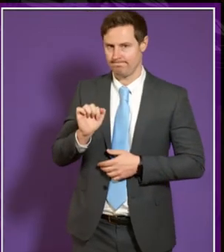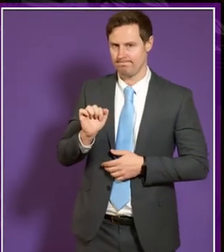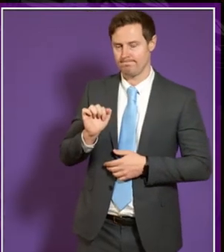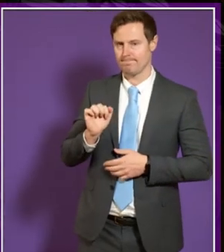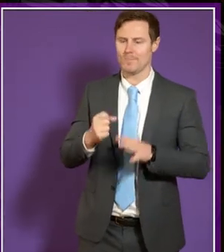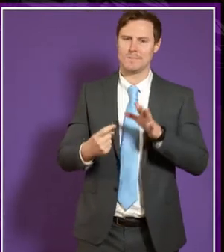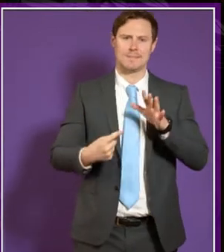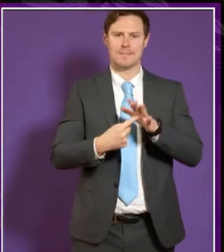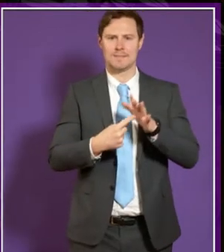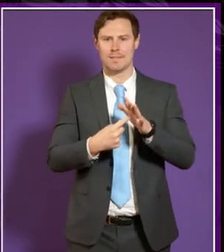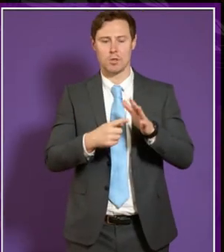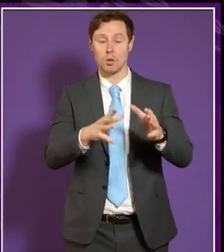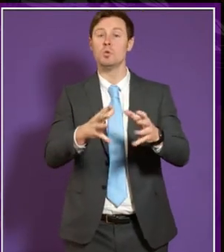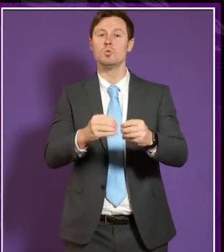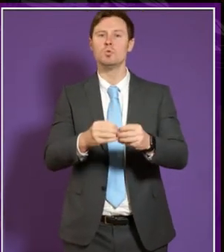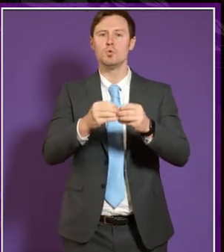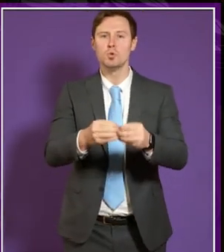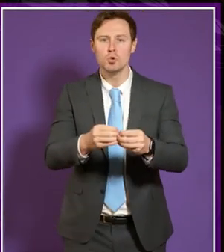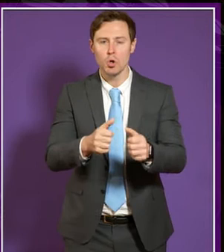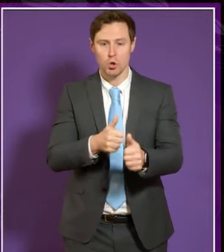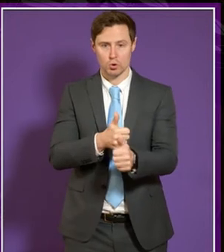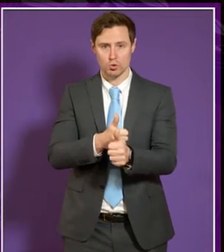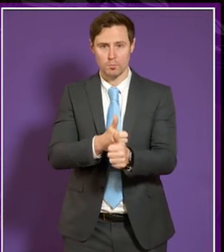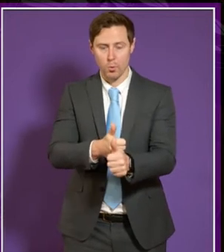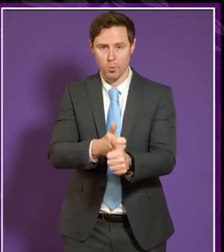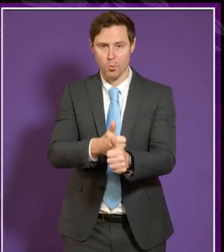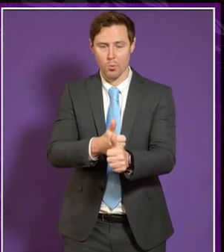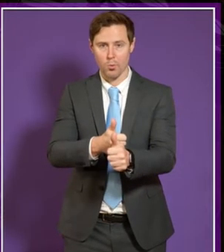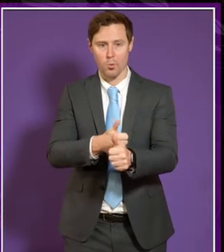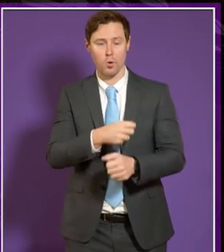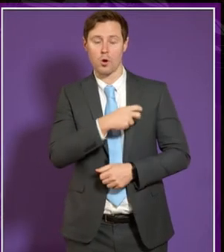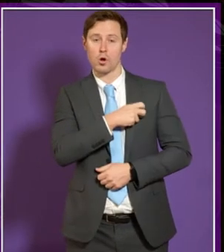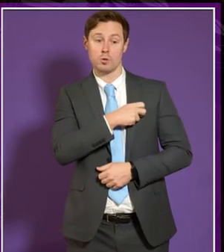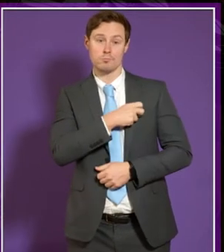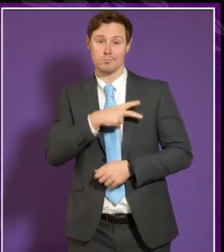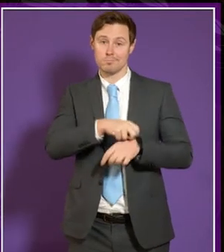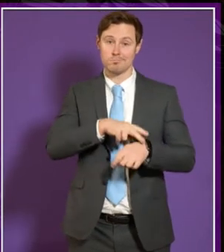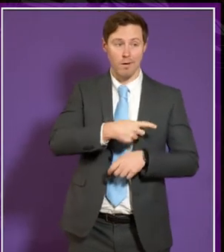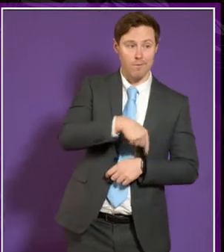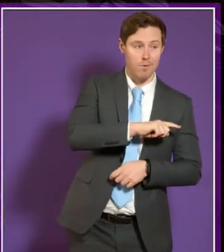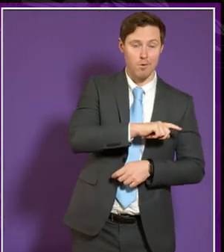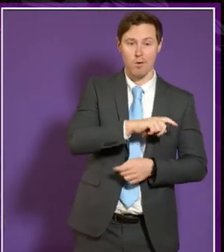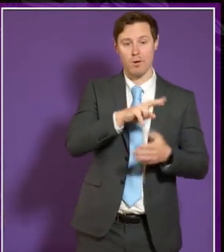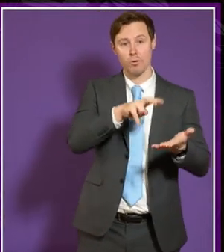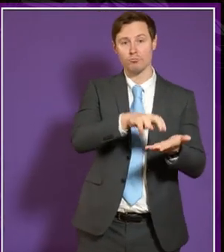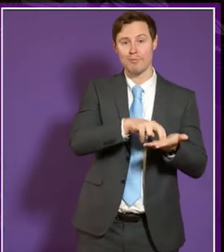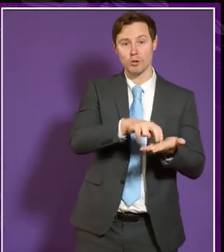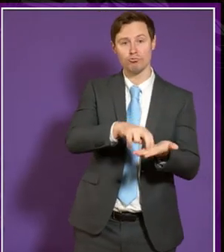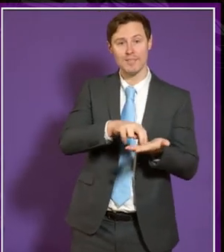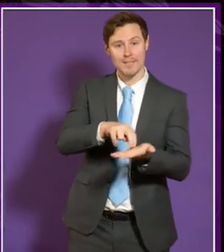you know, our students' support, our staff within registry are linked very much with